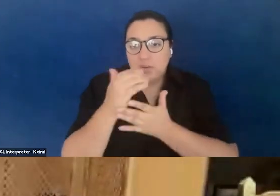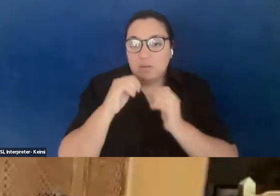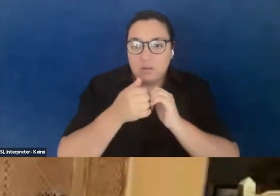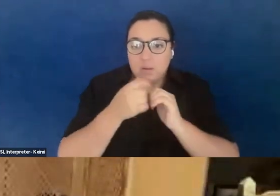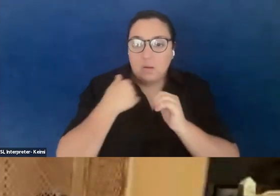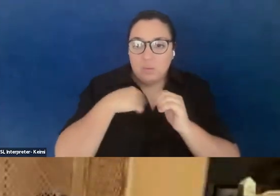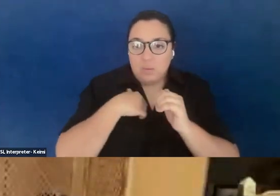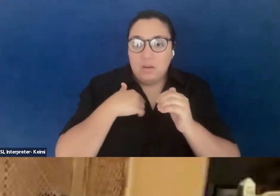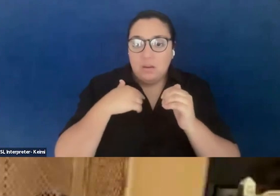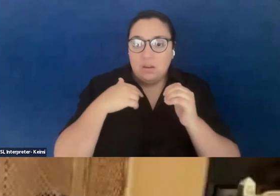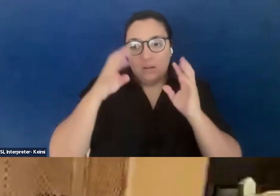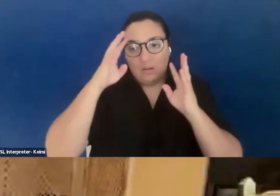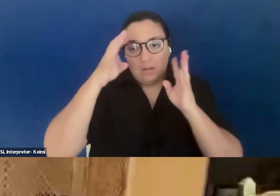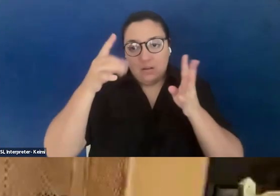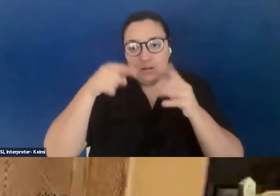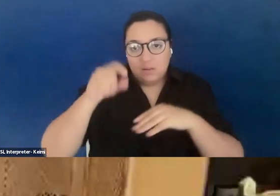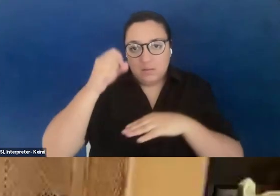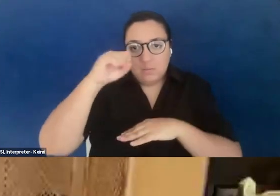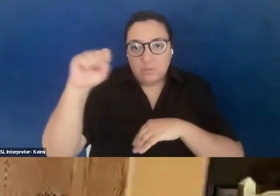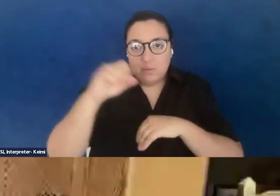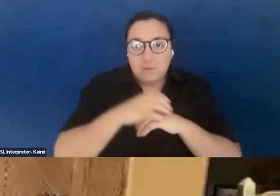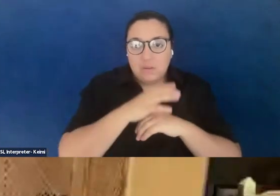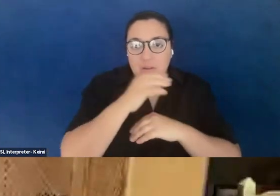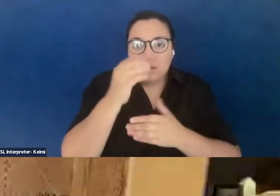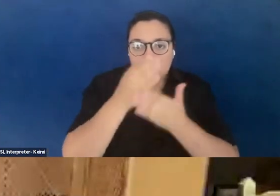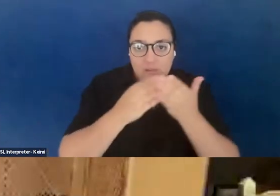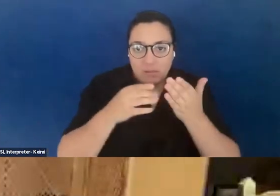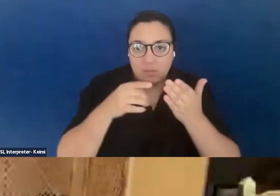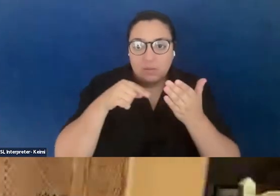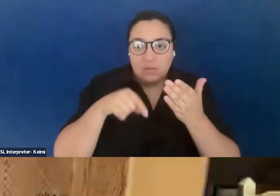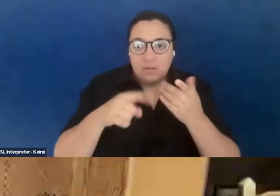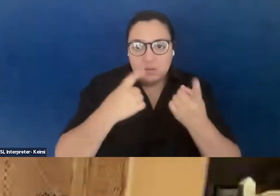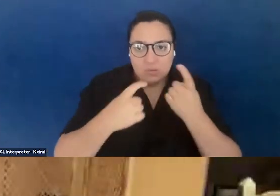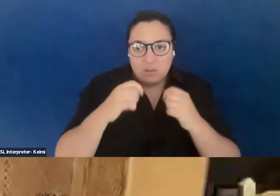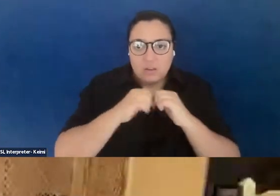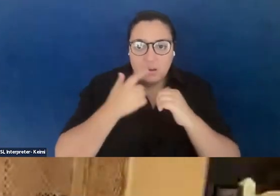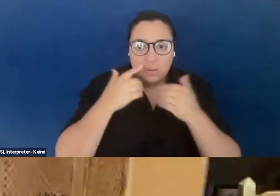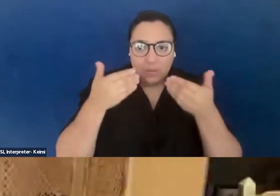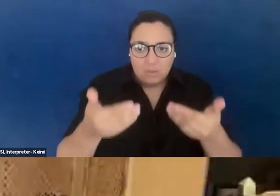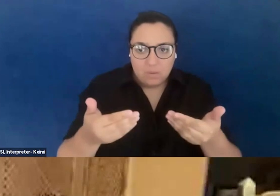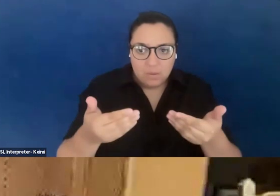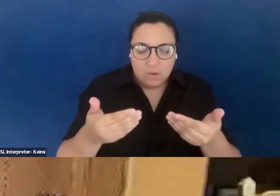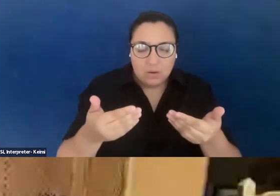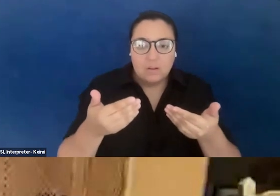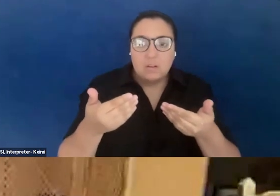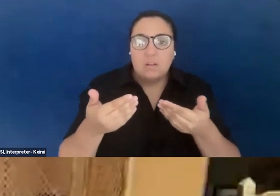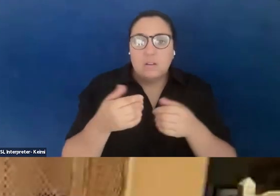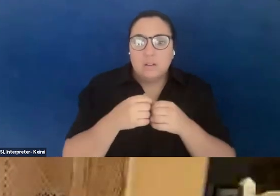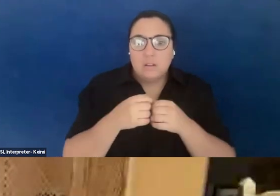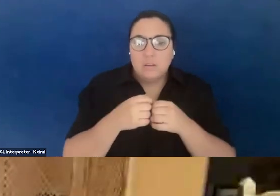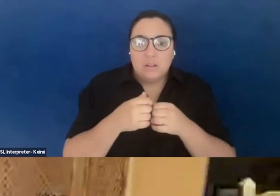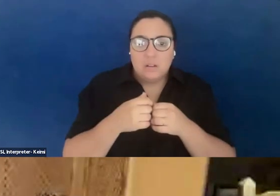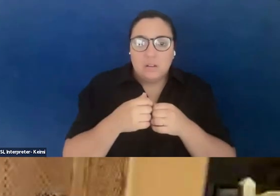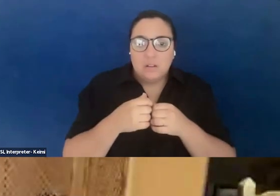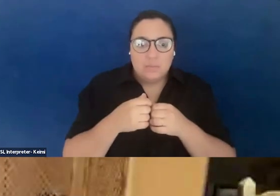How do we, and I think some of the questions that we got in the chat were like, how do you move forward in the midst of so much, right? So much horror, so much